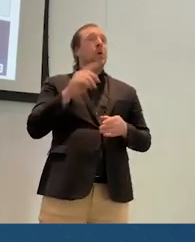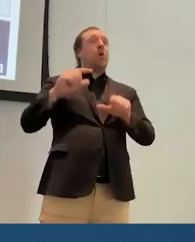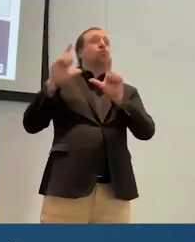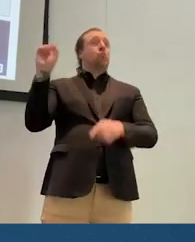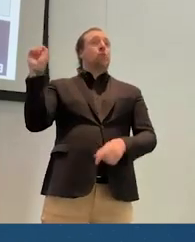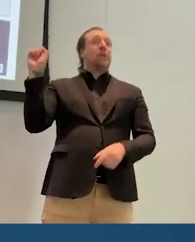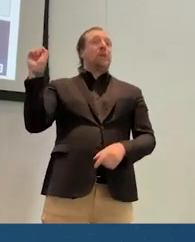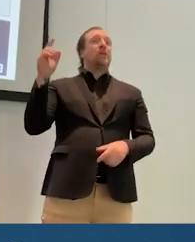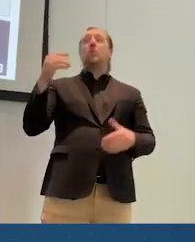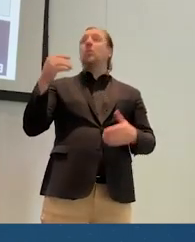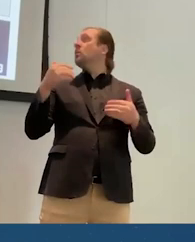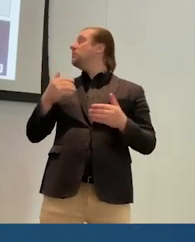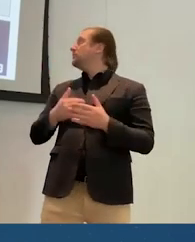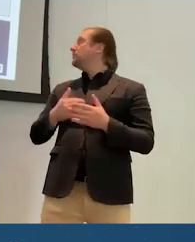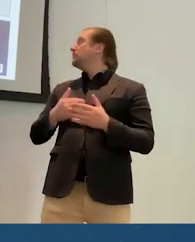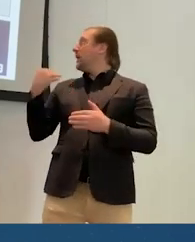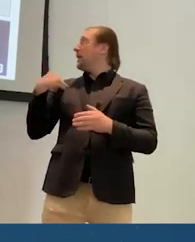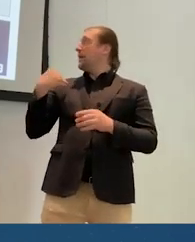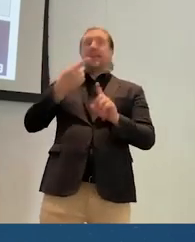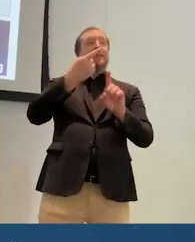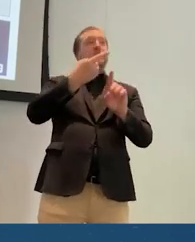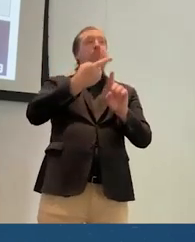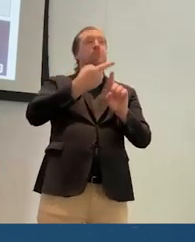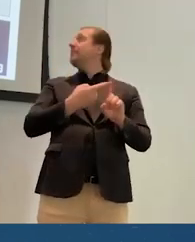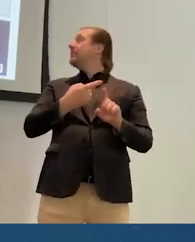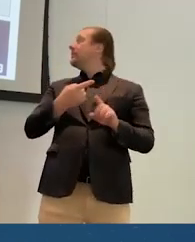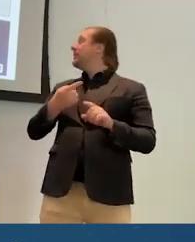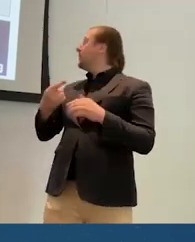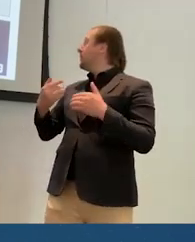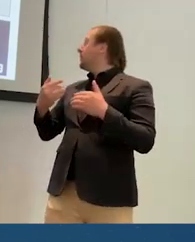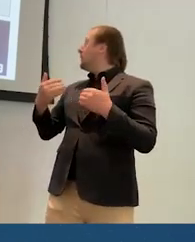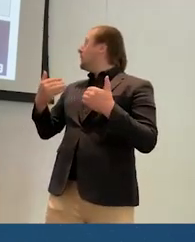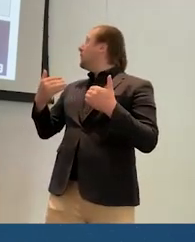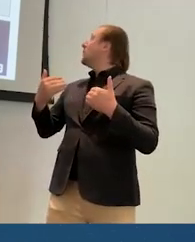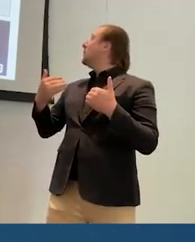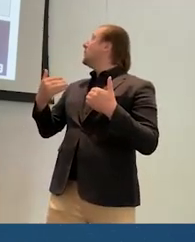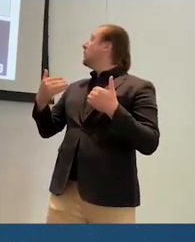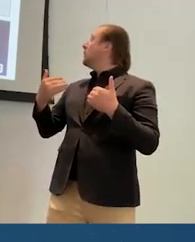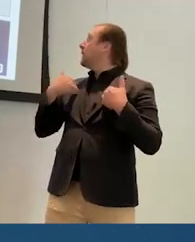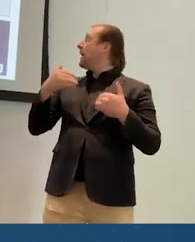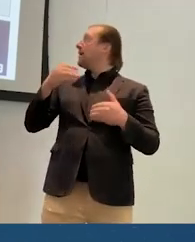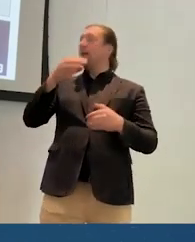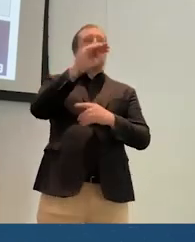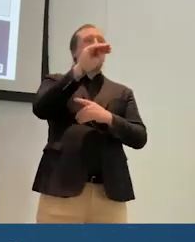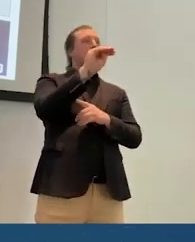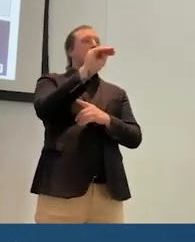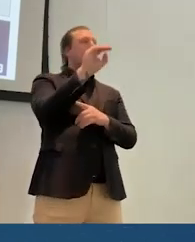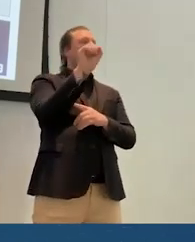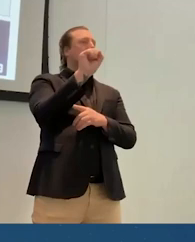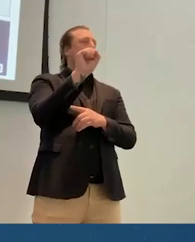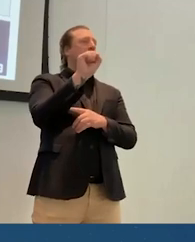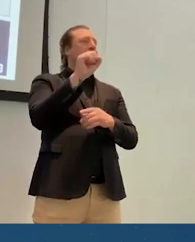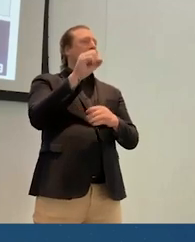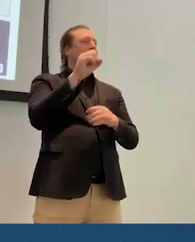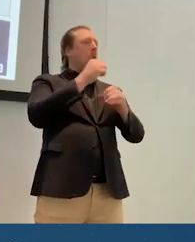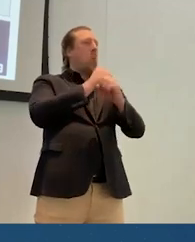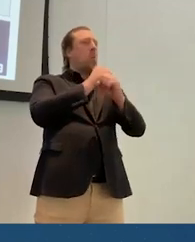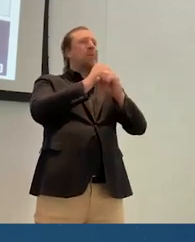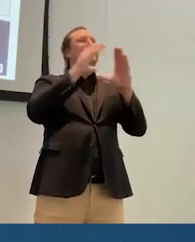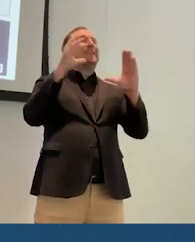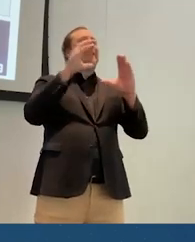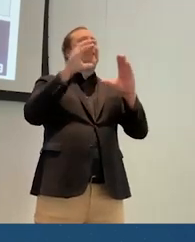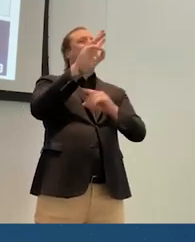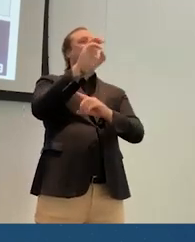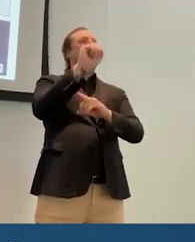we had just last month, I think, scene weaving for Microsoft where Microsoft Research came and presented, I think the most